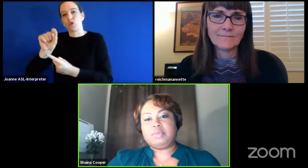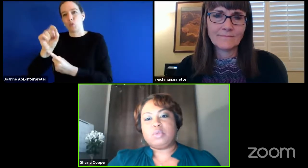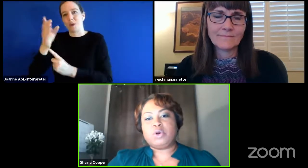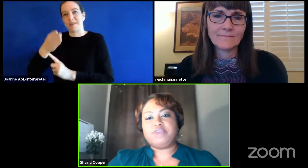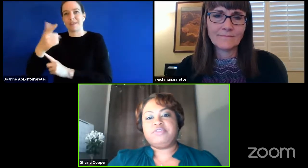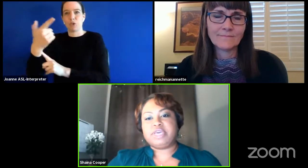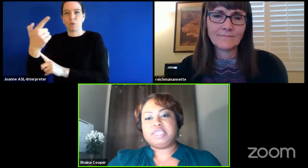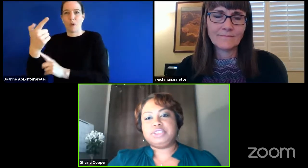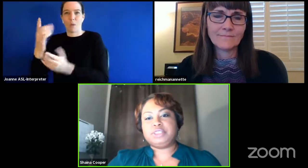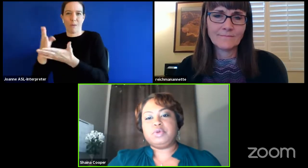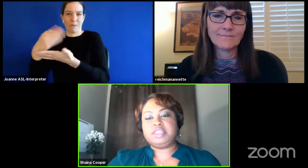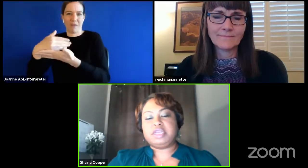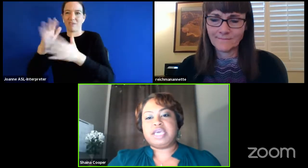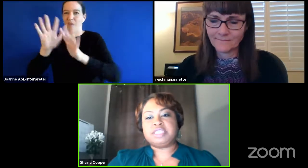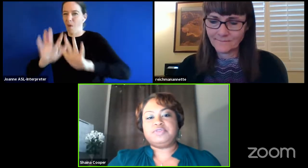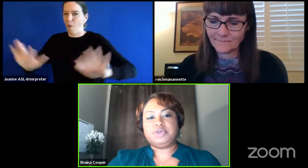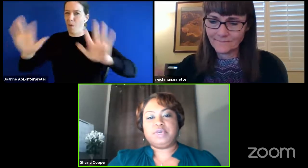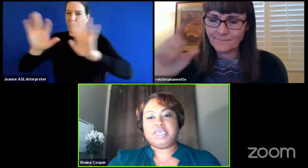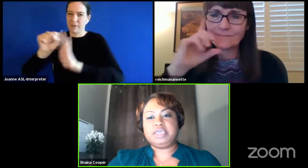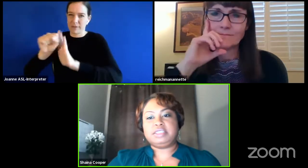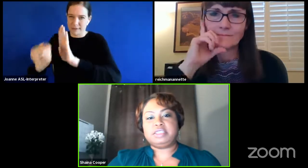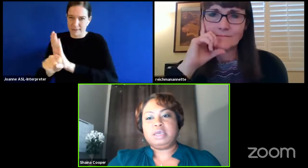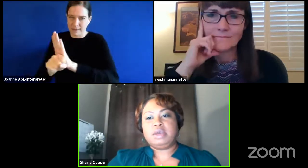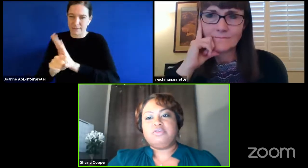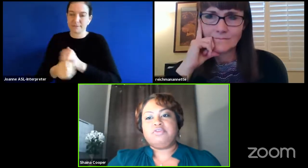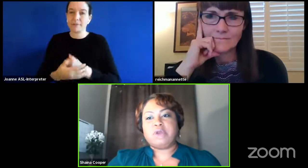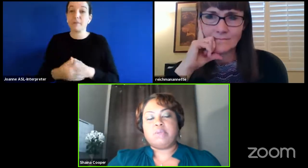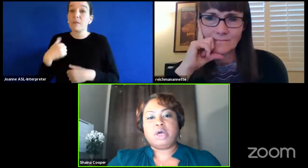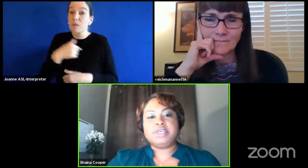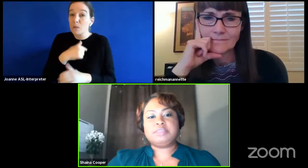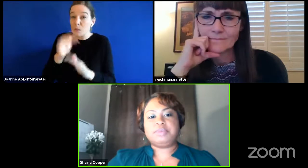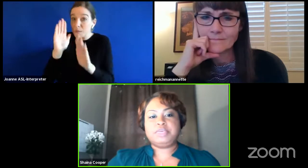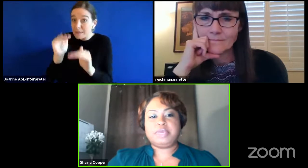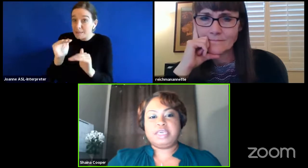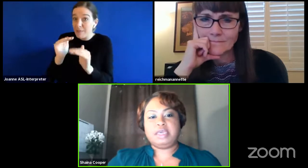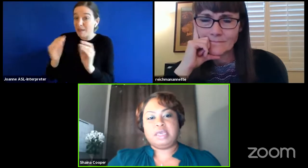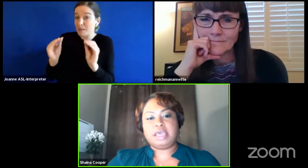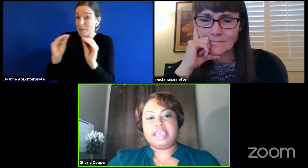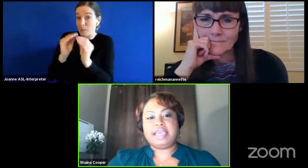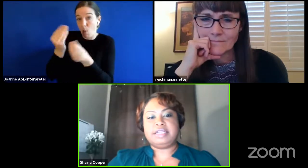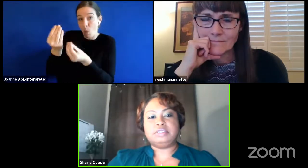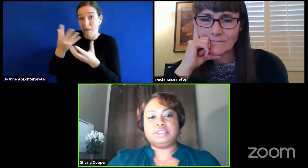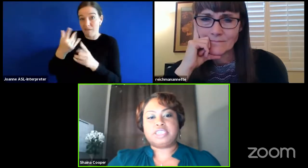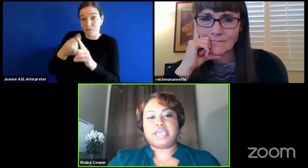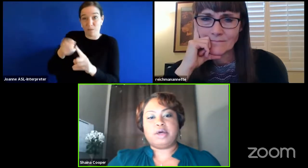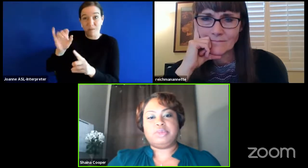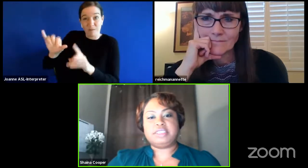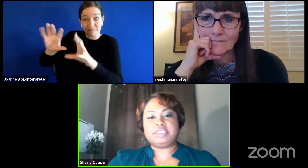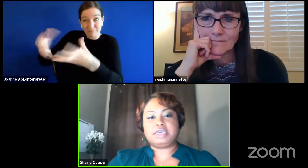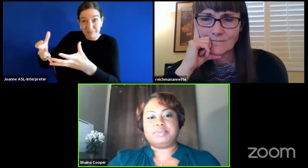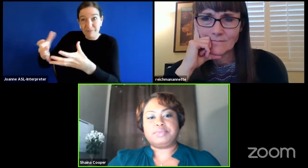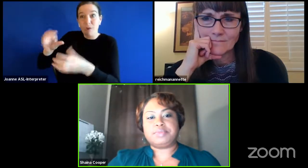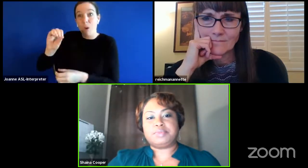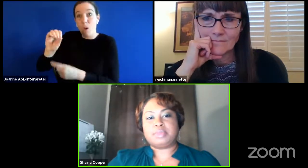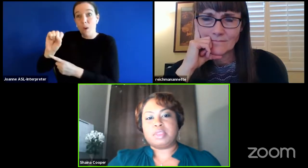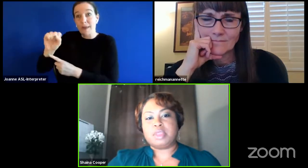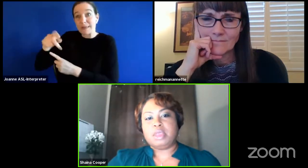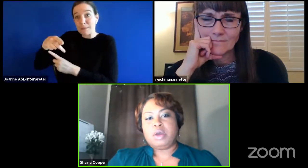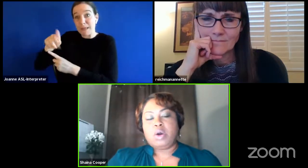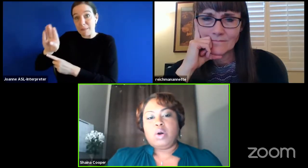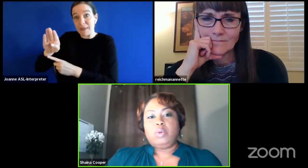expect to get more information within the next few weeks from ospb and jlbc